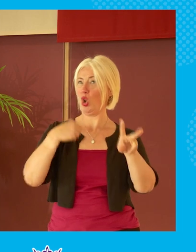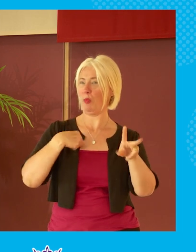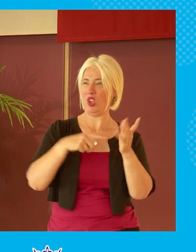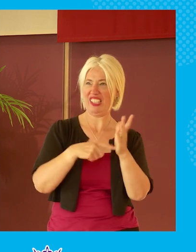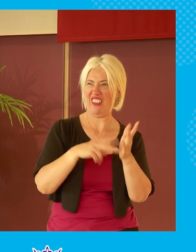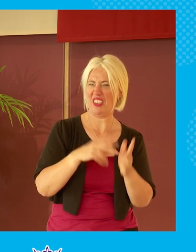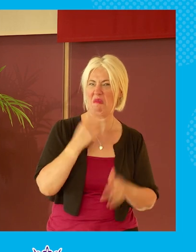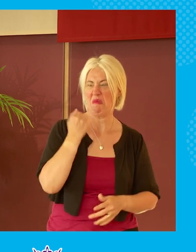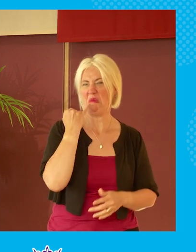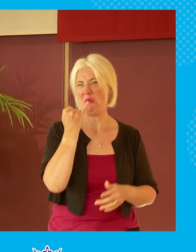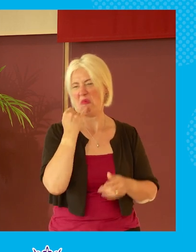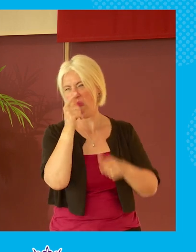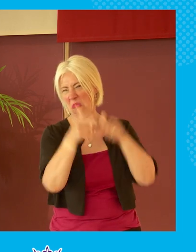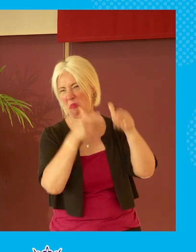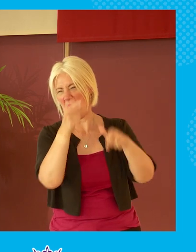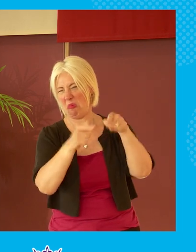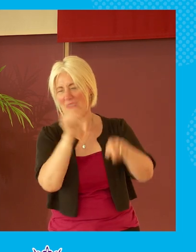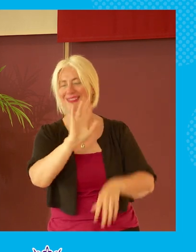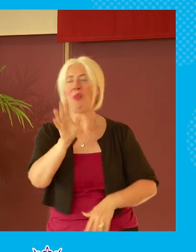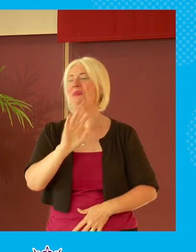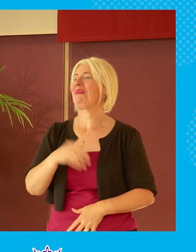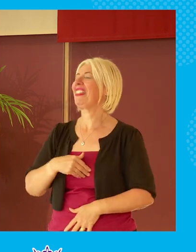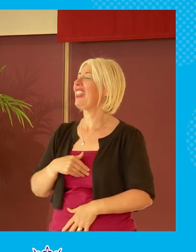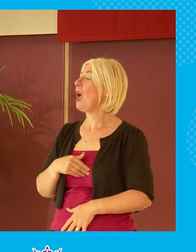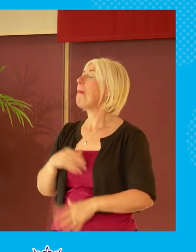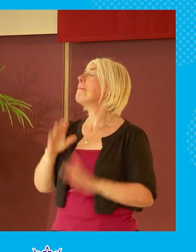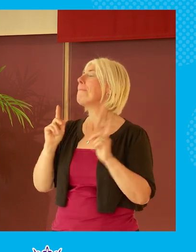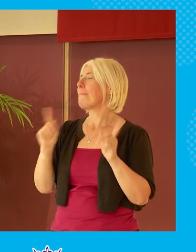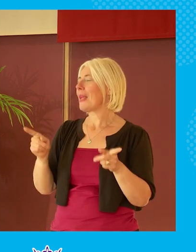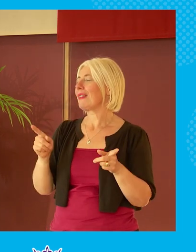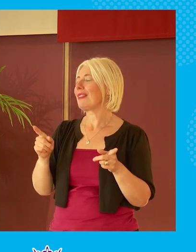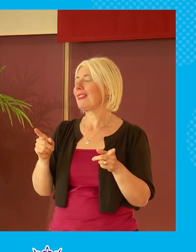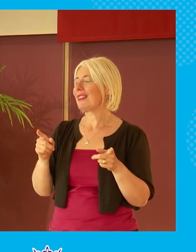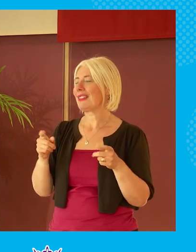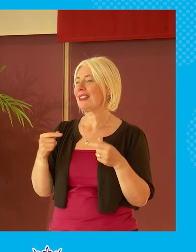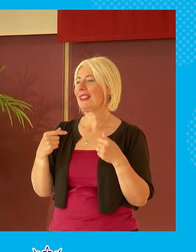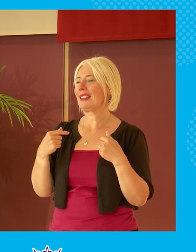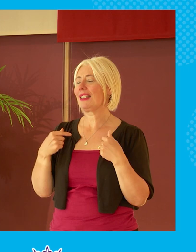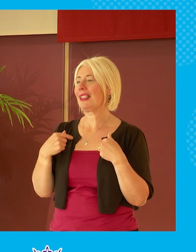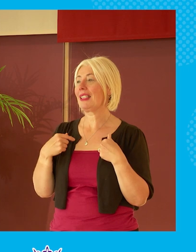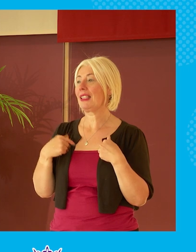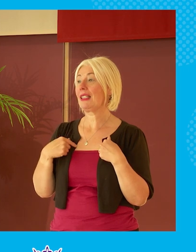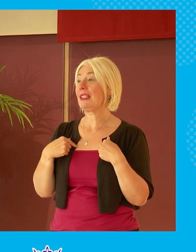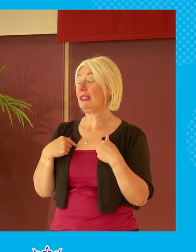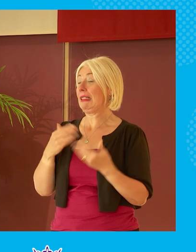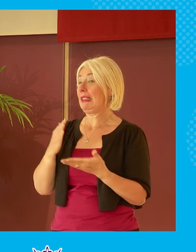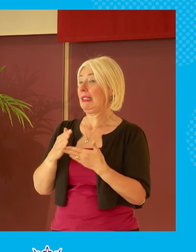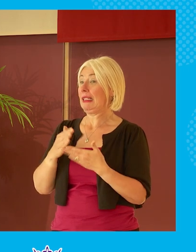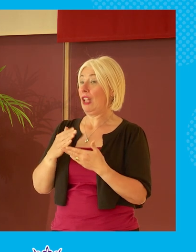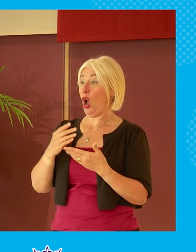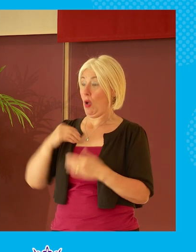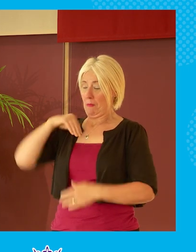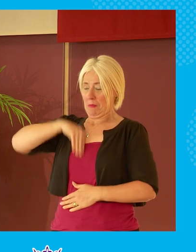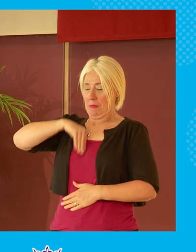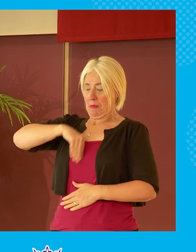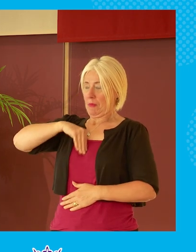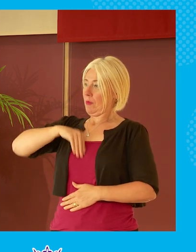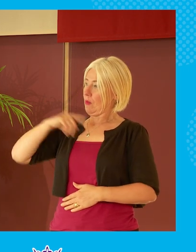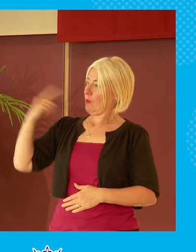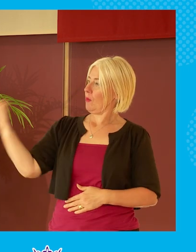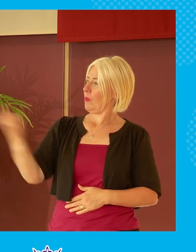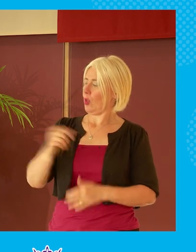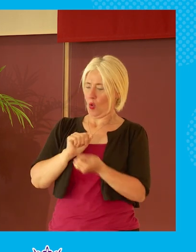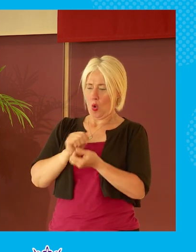calling somebody all the names of the day or something but which but i do think there there it is it is in all of us to kind of stick to your